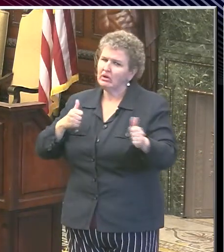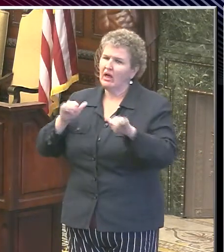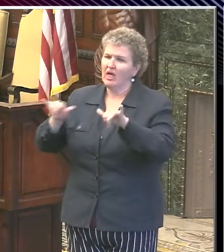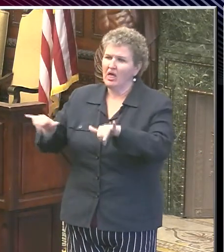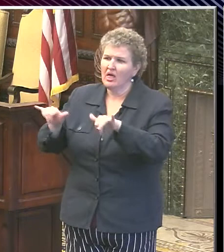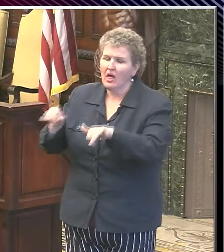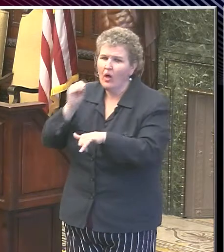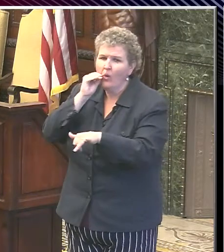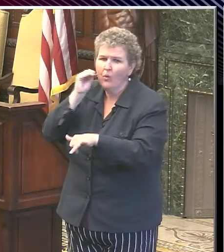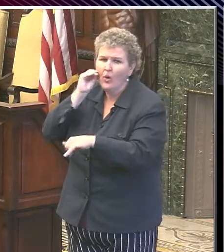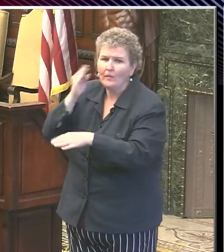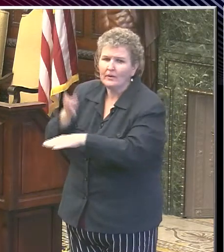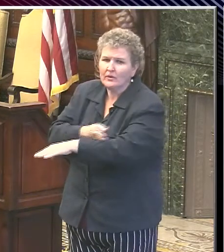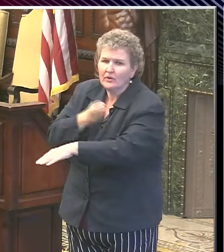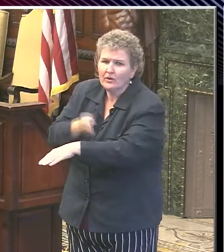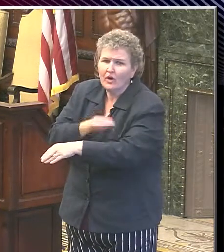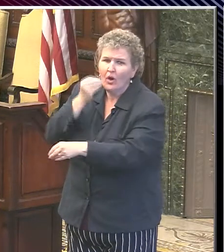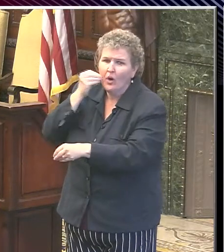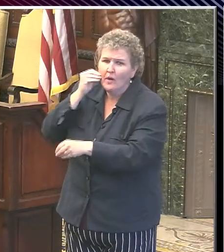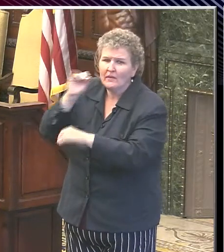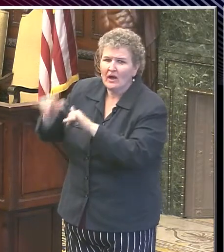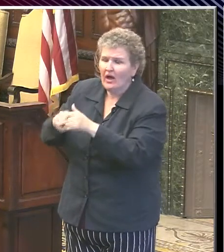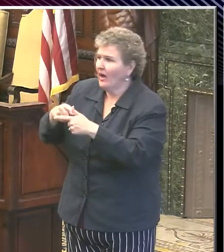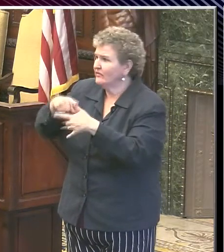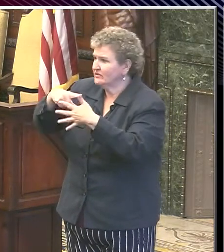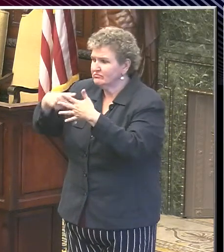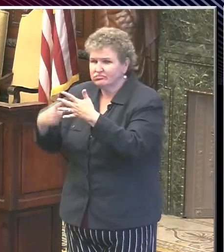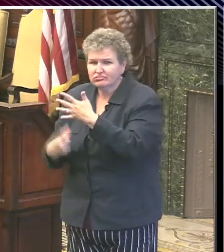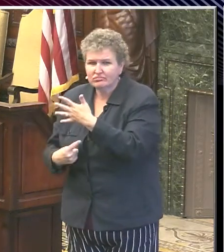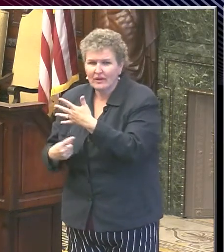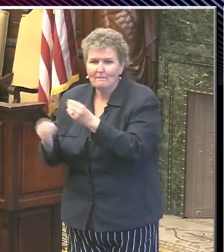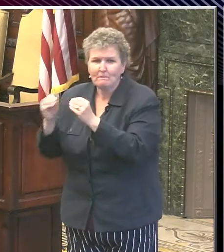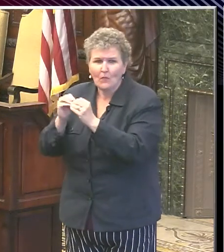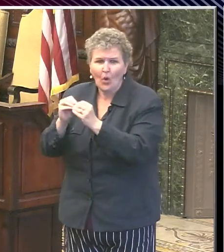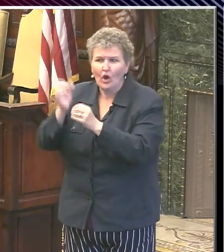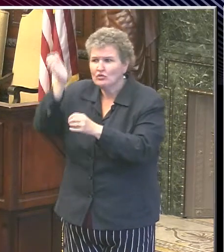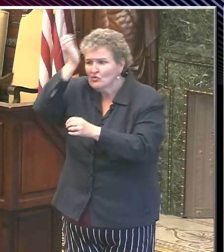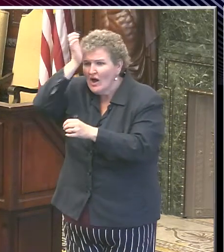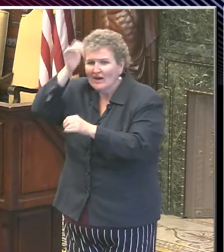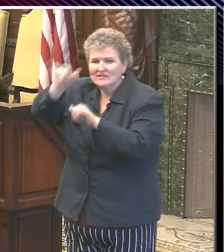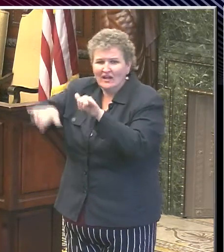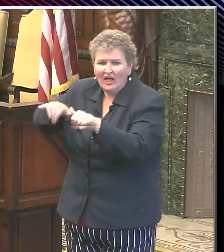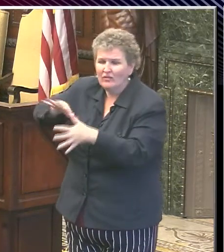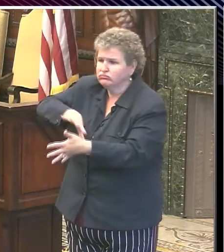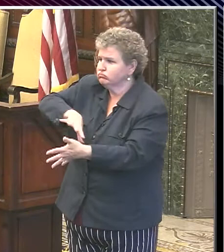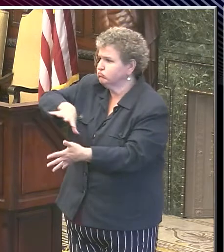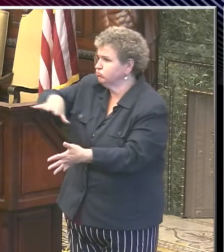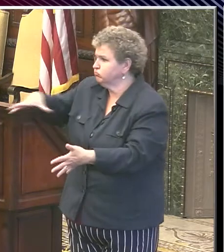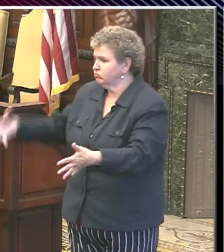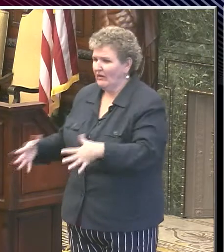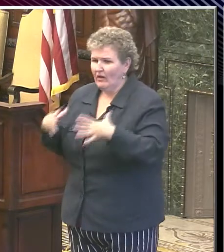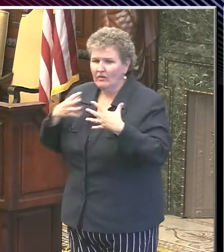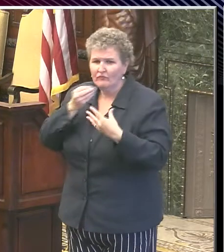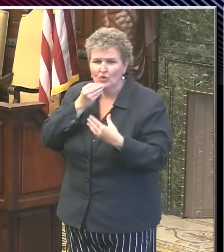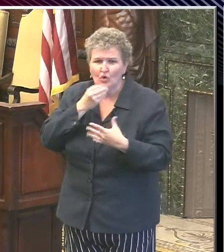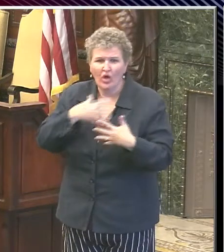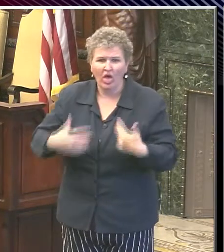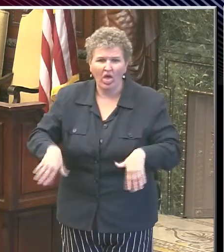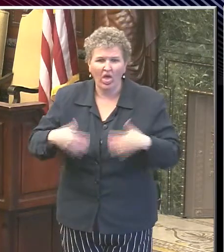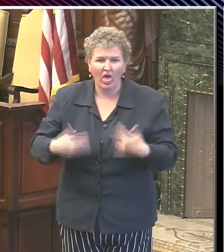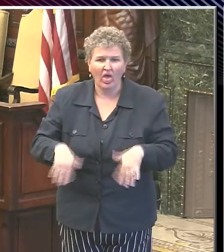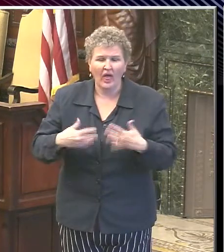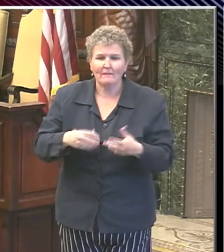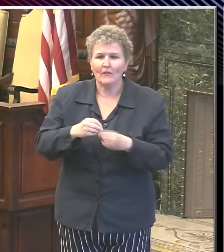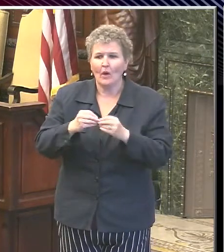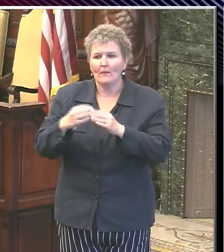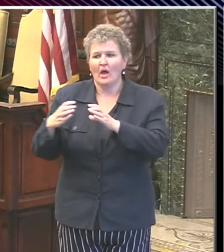improvement work and all kinds of other stuff and generating a lot more trash than it normally would if they were going to work every day. So our guys got bogged down both